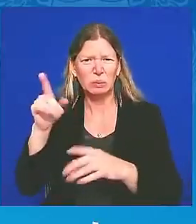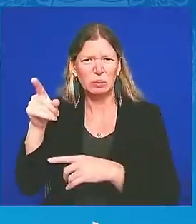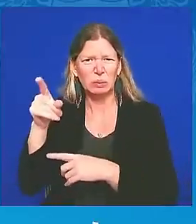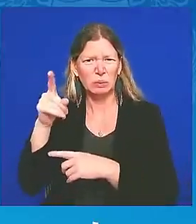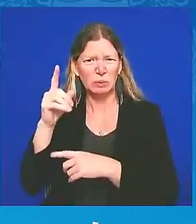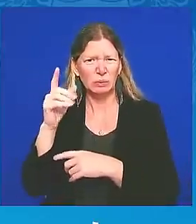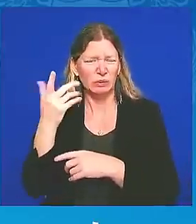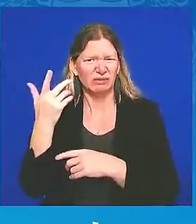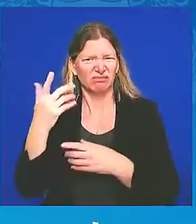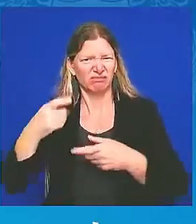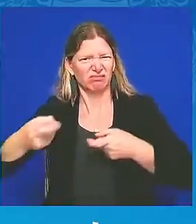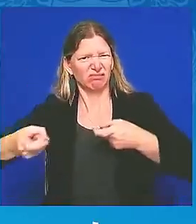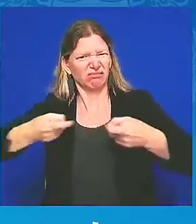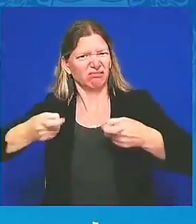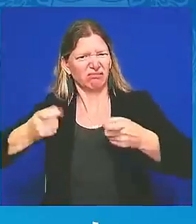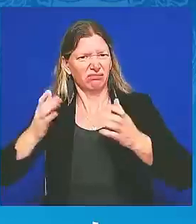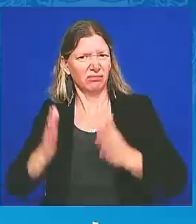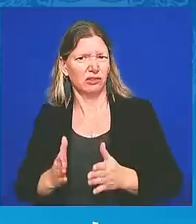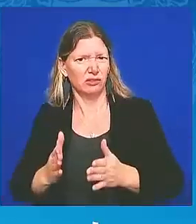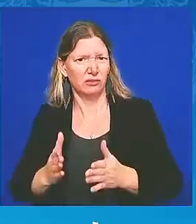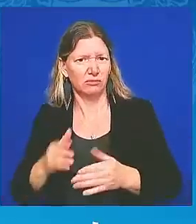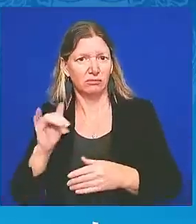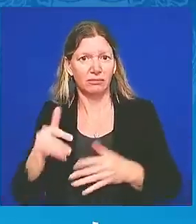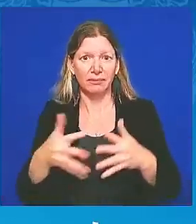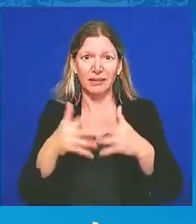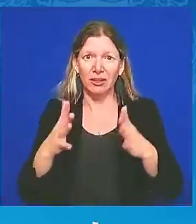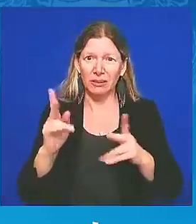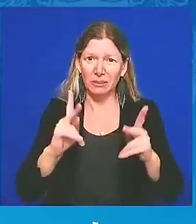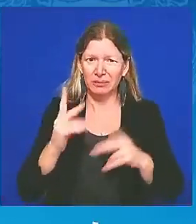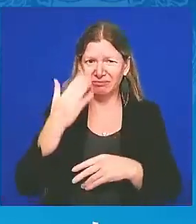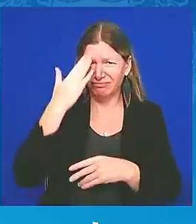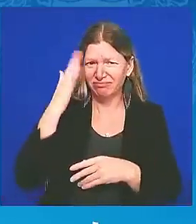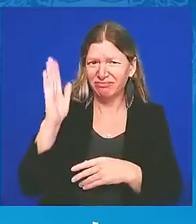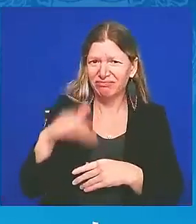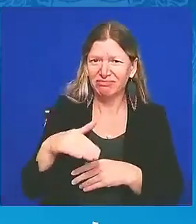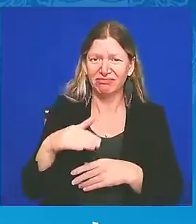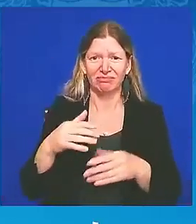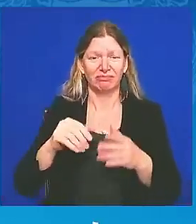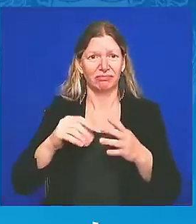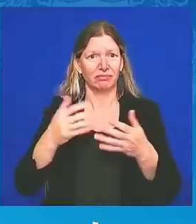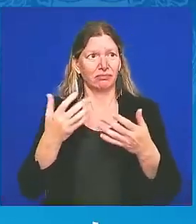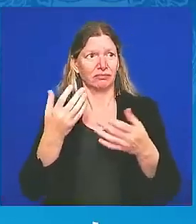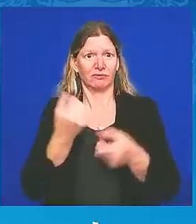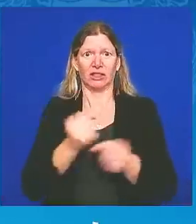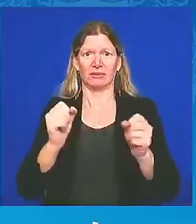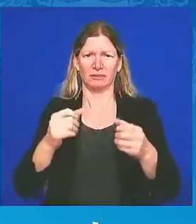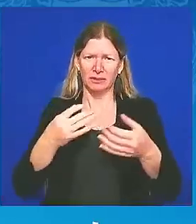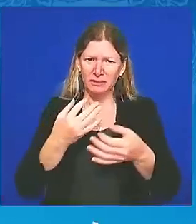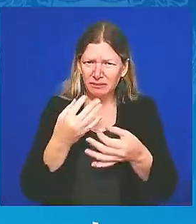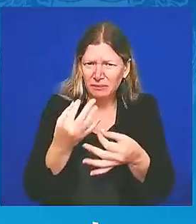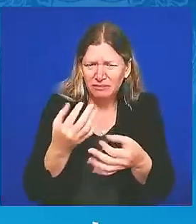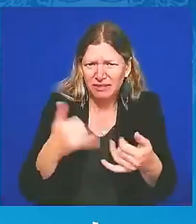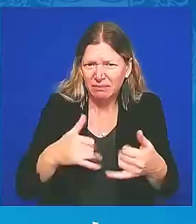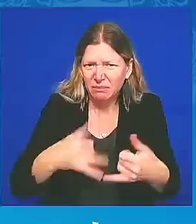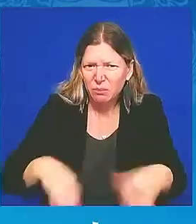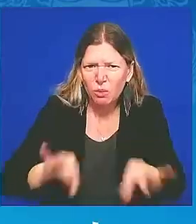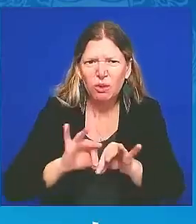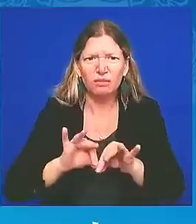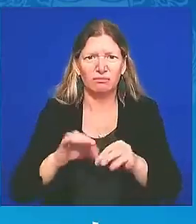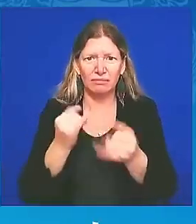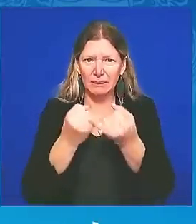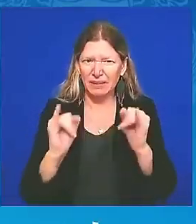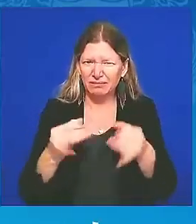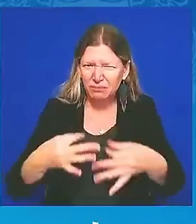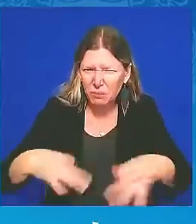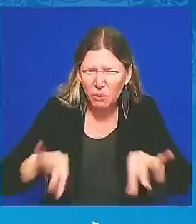of independence, and the importance of rule of law. These ideals are central to who we are as